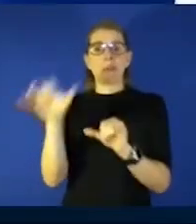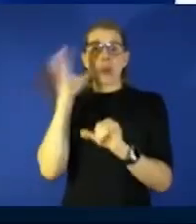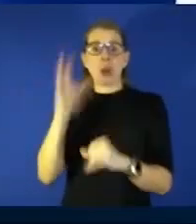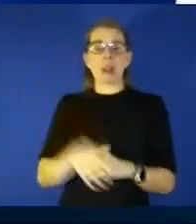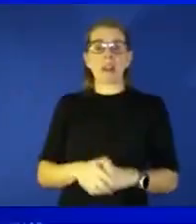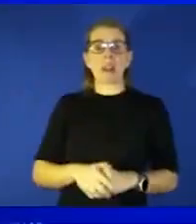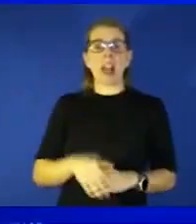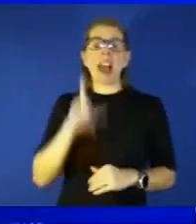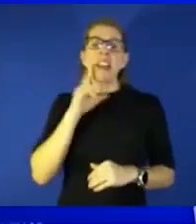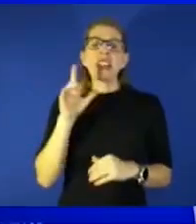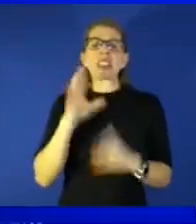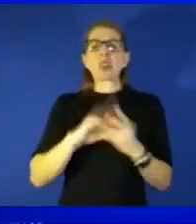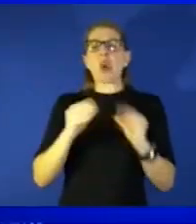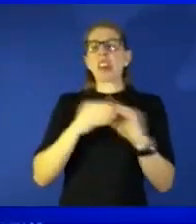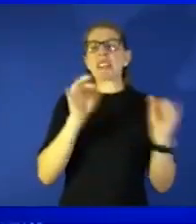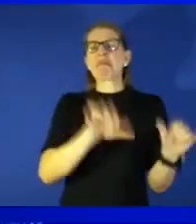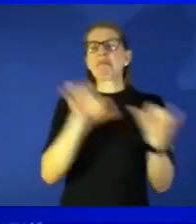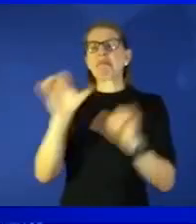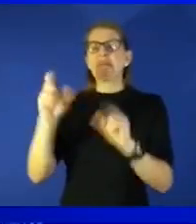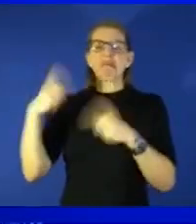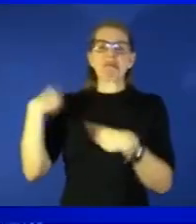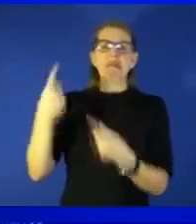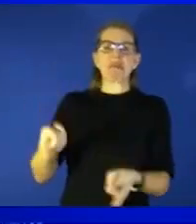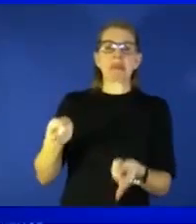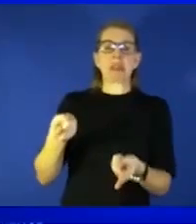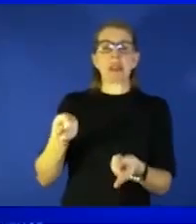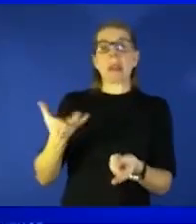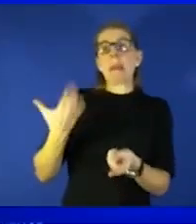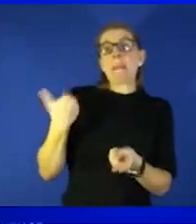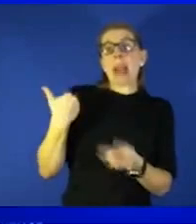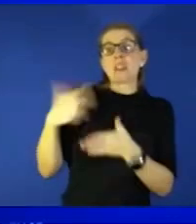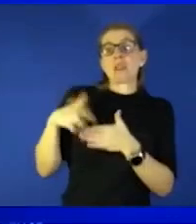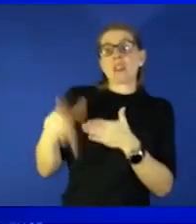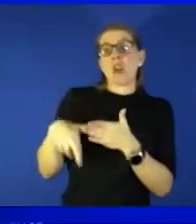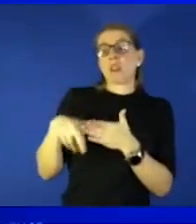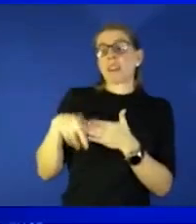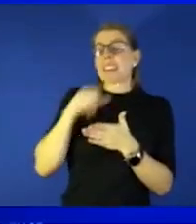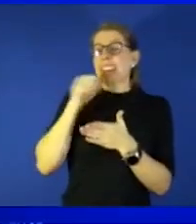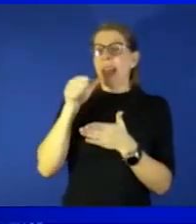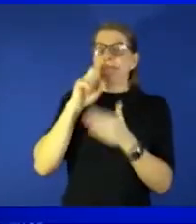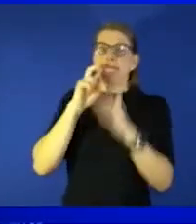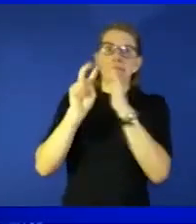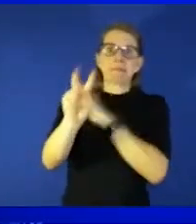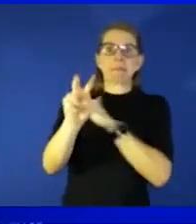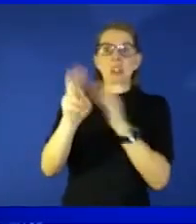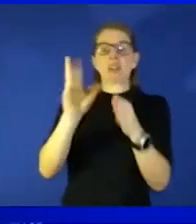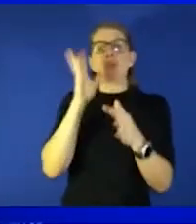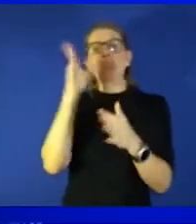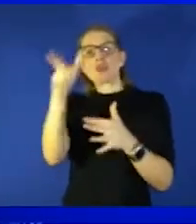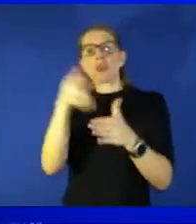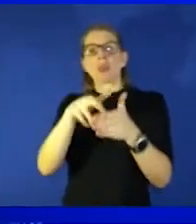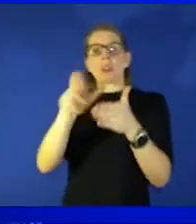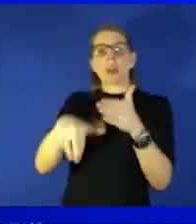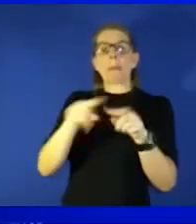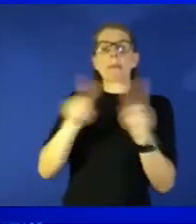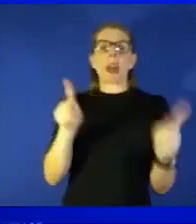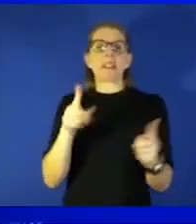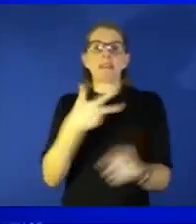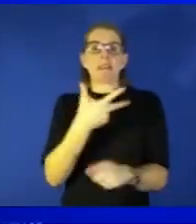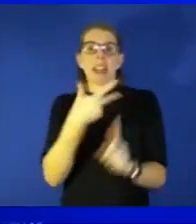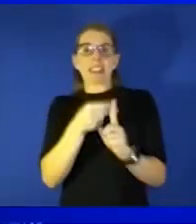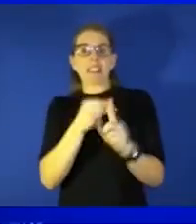stories now obviously past results aren't indicative of future results but what we have seen is that the vaccines continue to protect protect